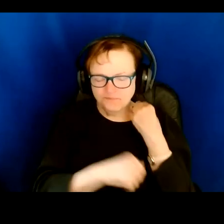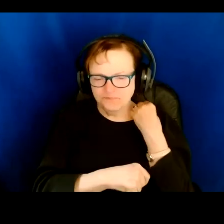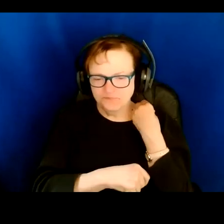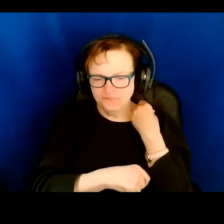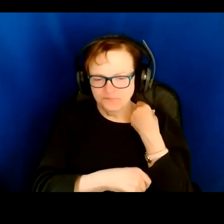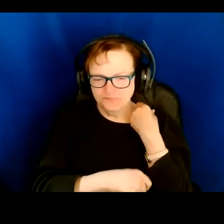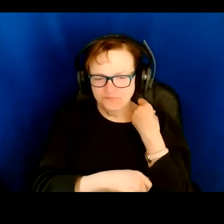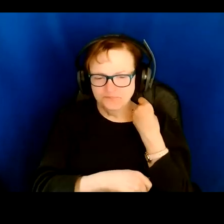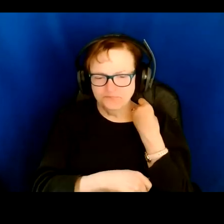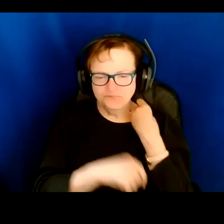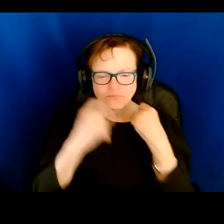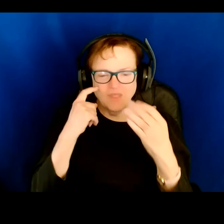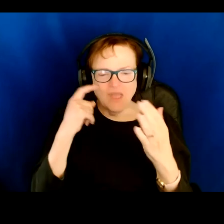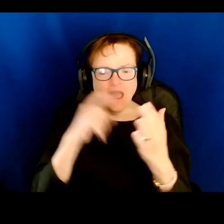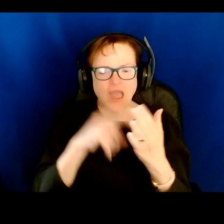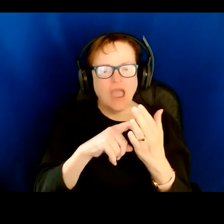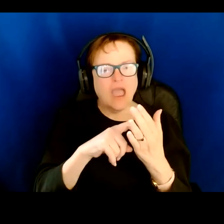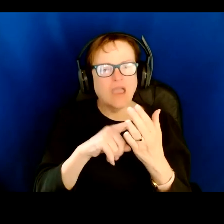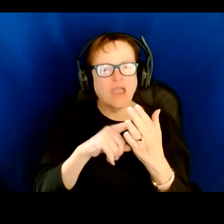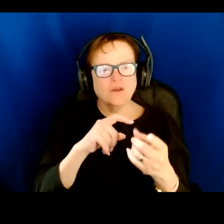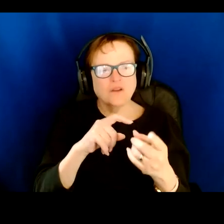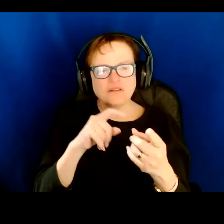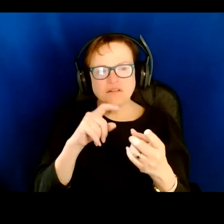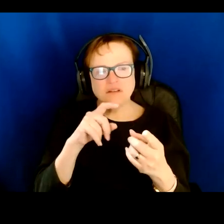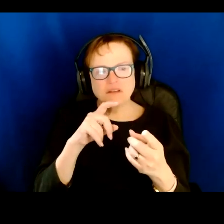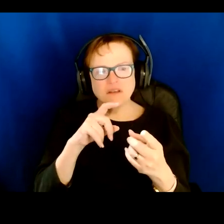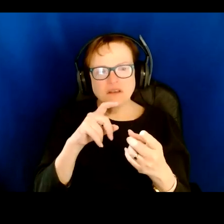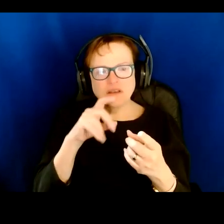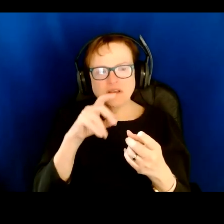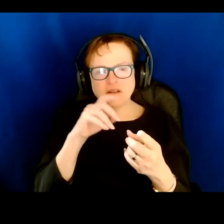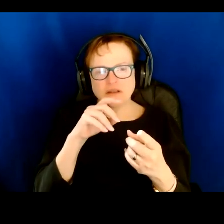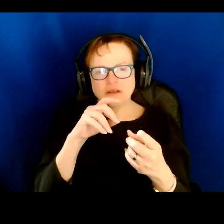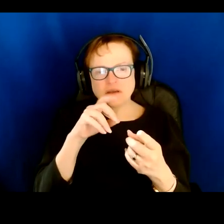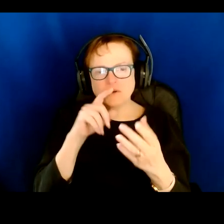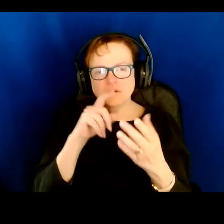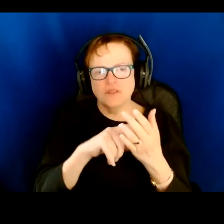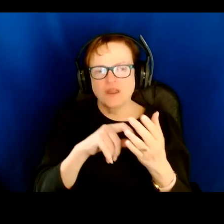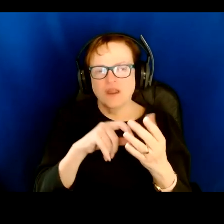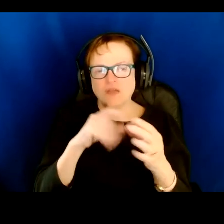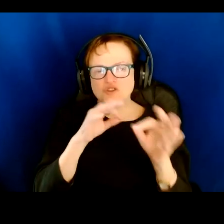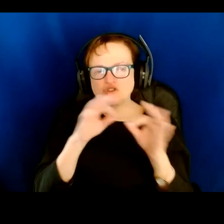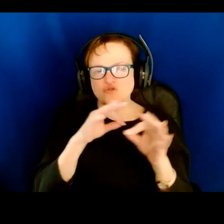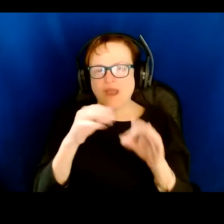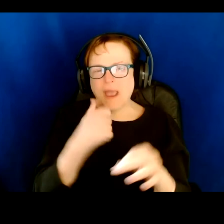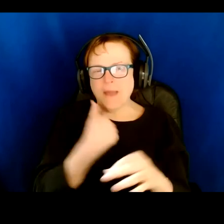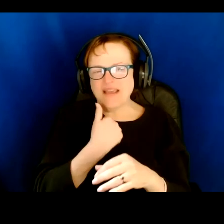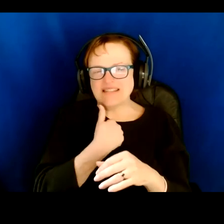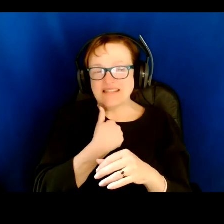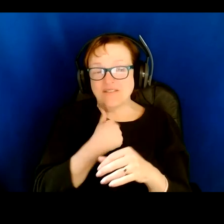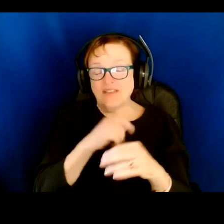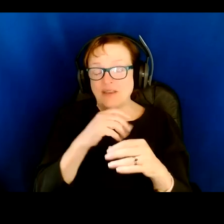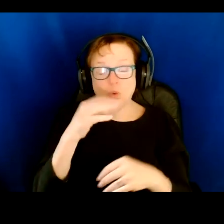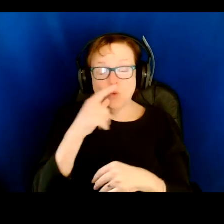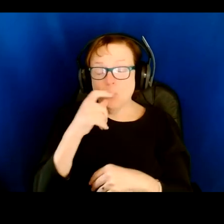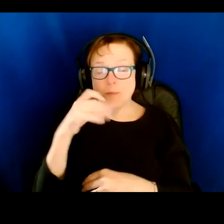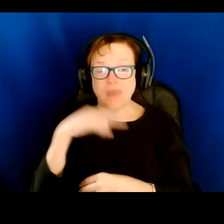I noticed, Jeremy, you said you had forgotten I had as well today. So I'll do a quick describer of myself as for those who could either benefit from it or